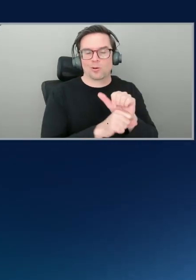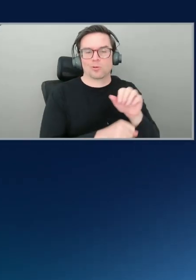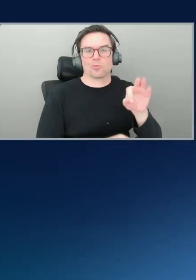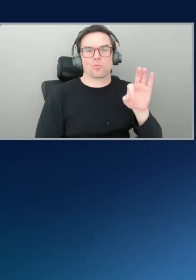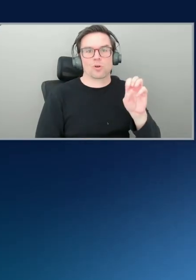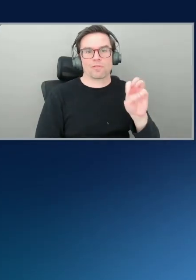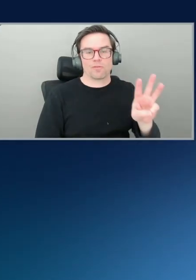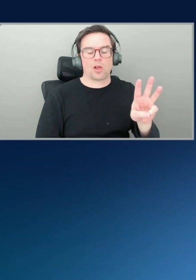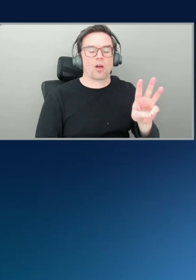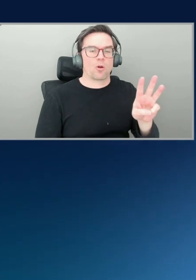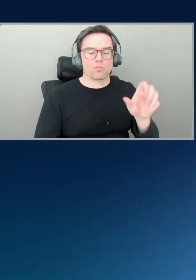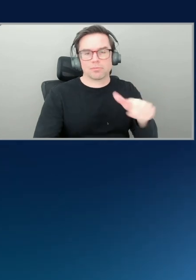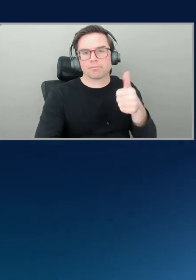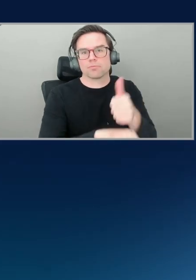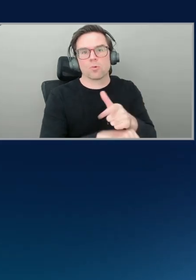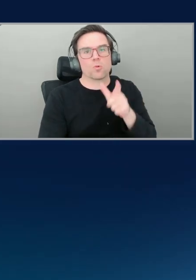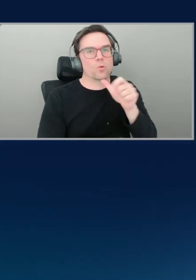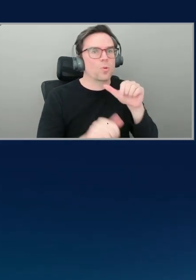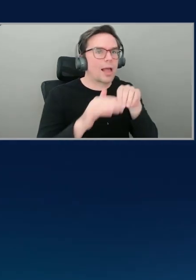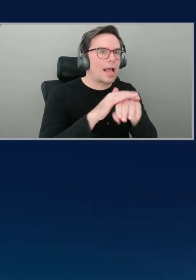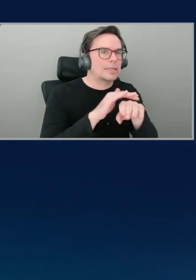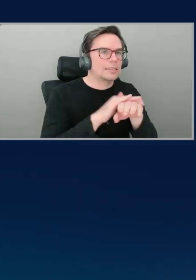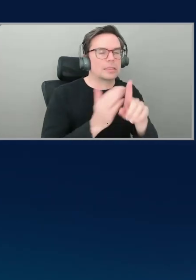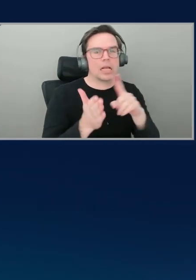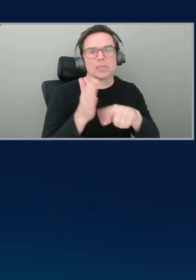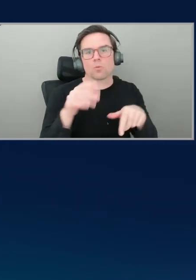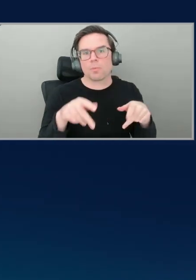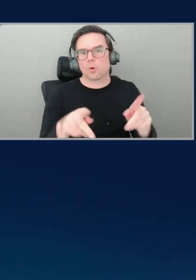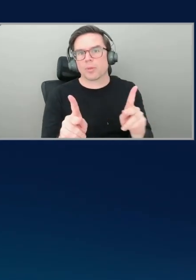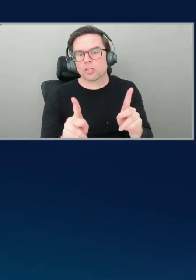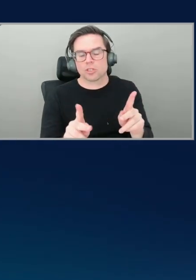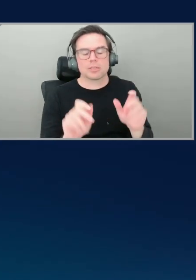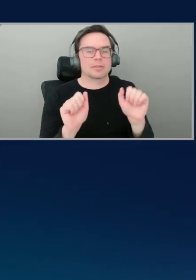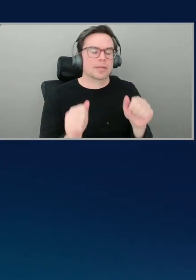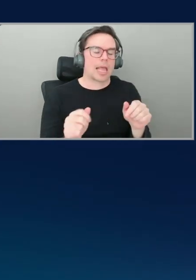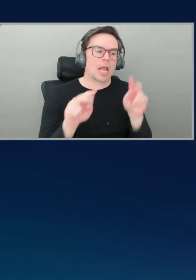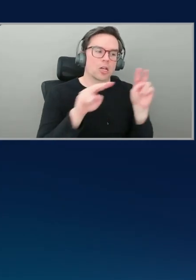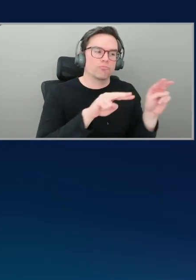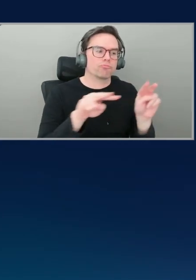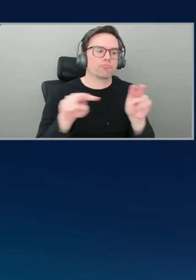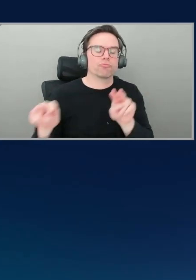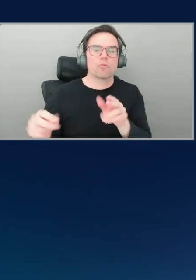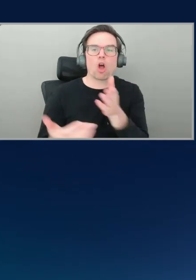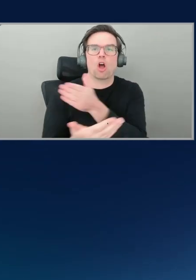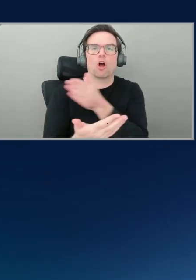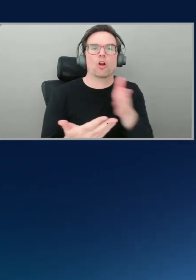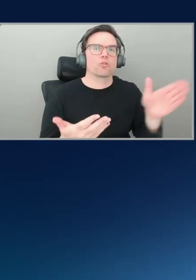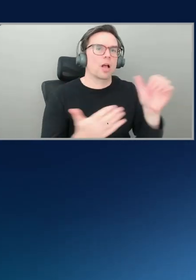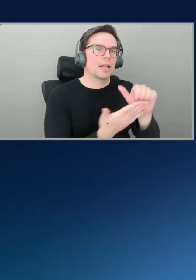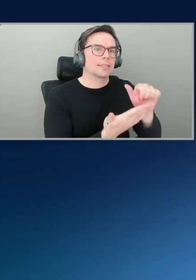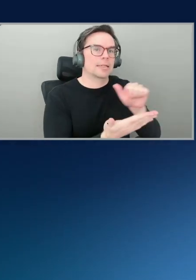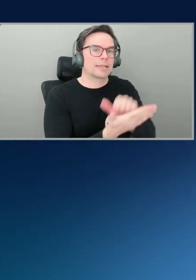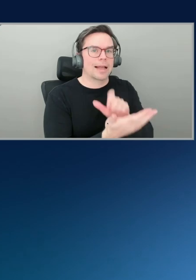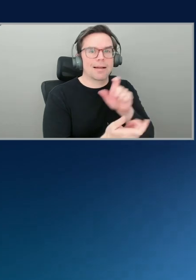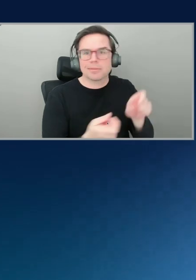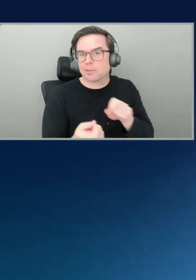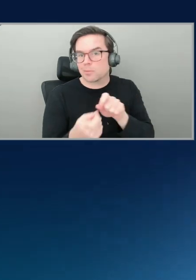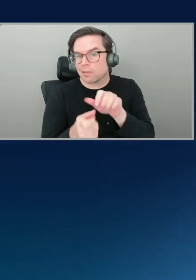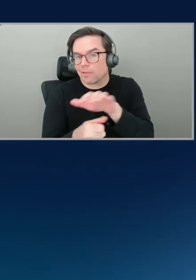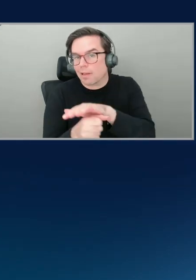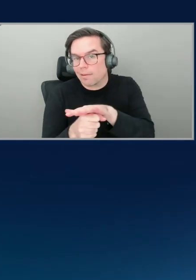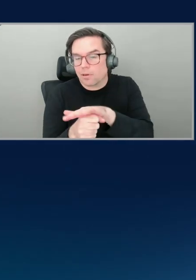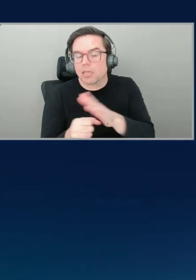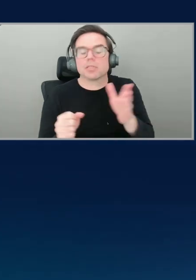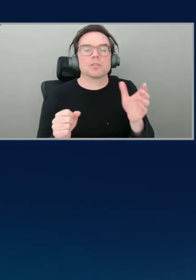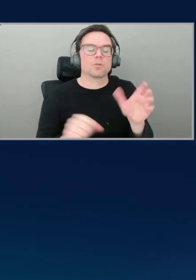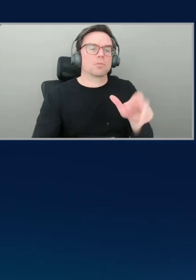access to the data, what permissions you're giving it, can it go look across accounts? Can it go look in a very specific area? So we're setting up all of these permissions